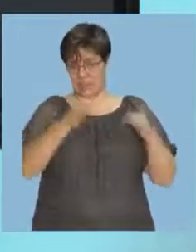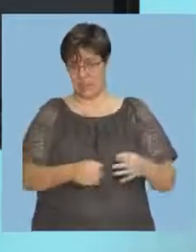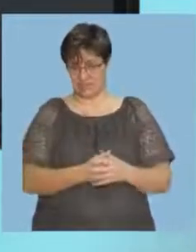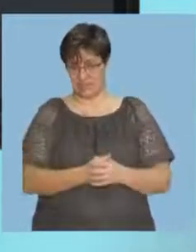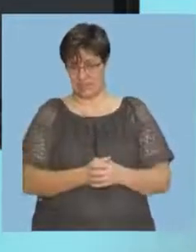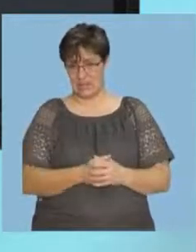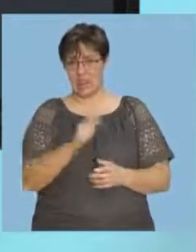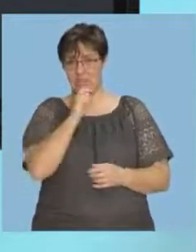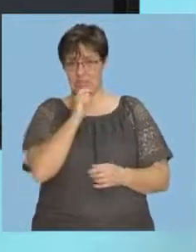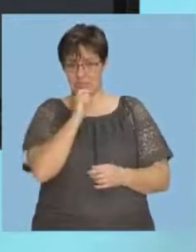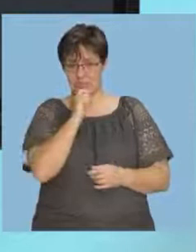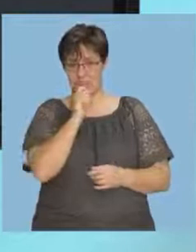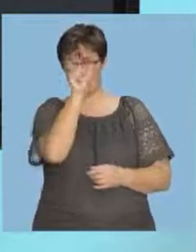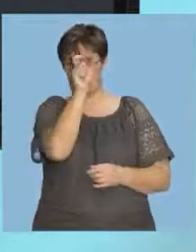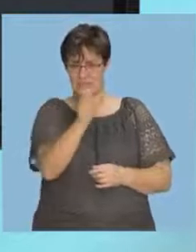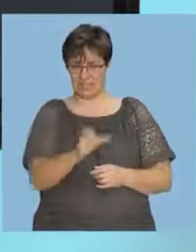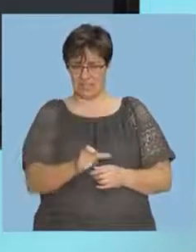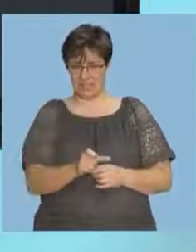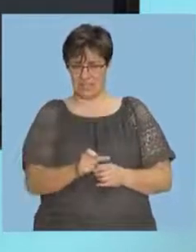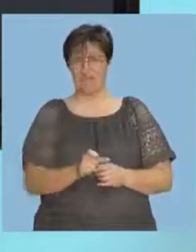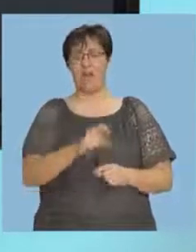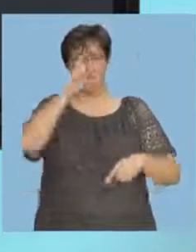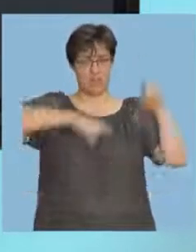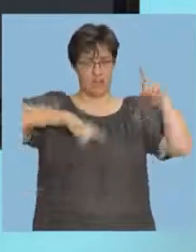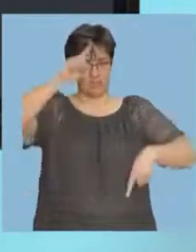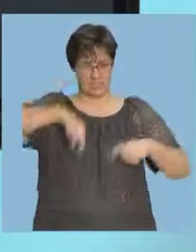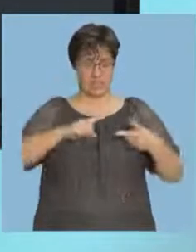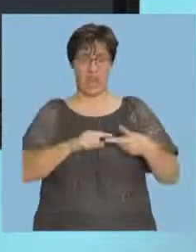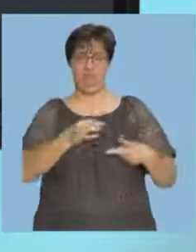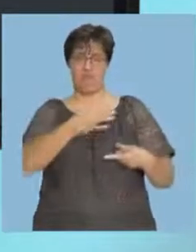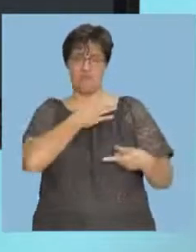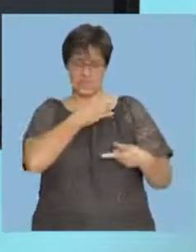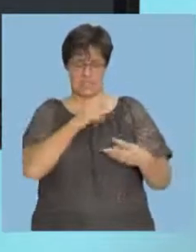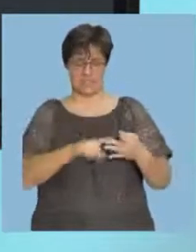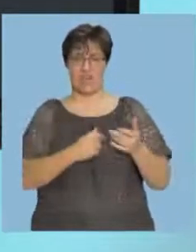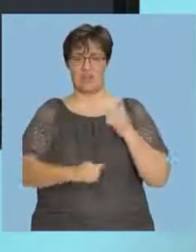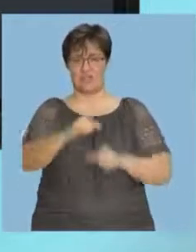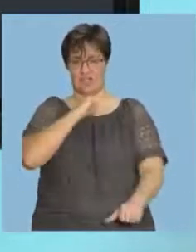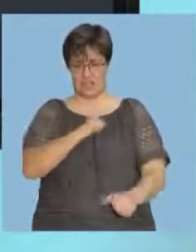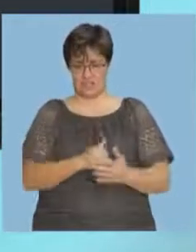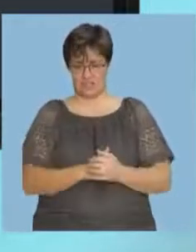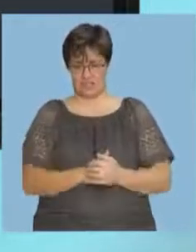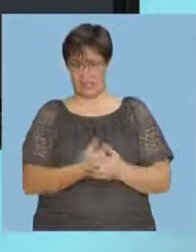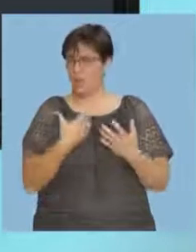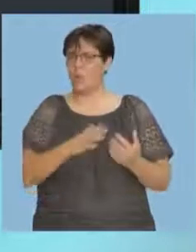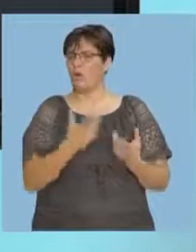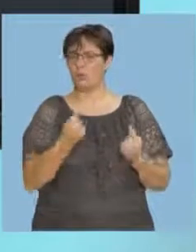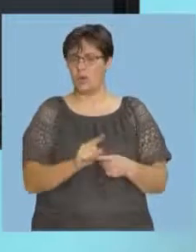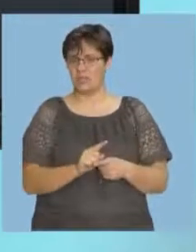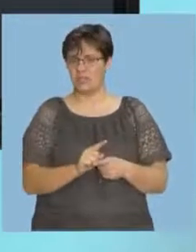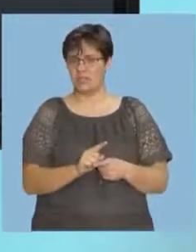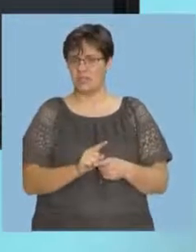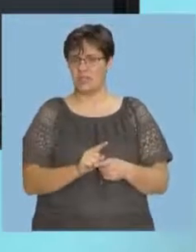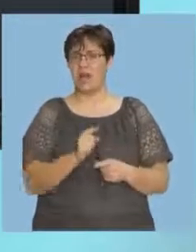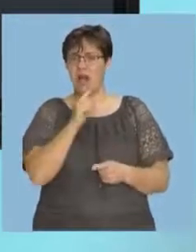going to use those terminology defined at the beginning. Volatility, risk and return. Because, what do we want to do? We want to make hard return and